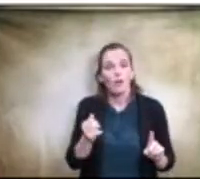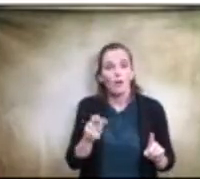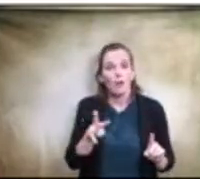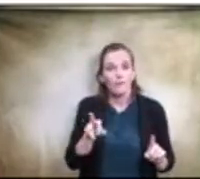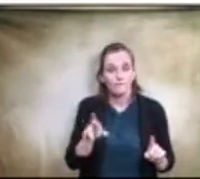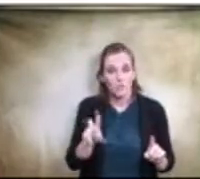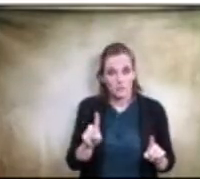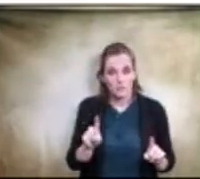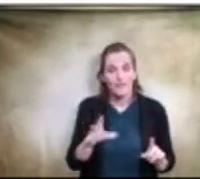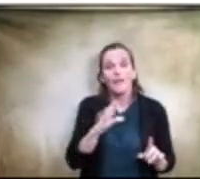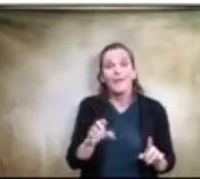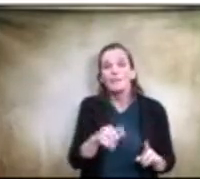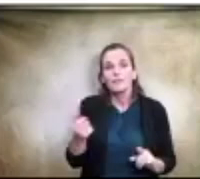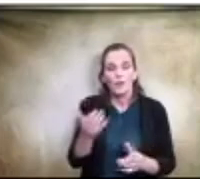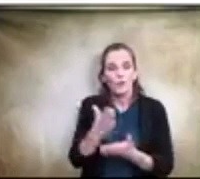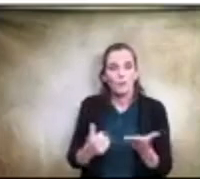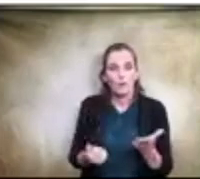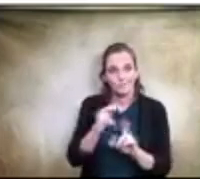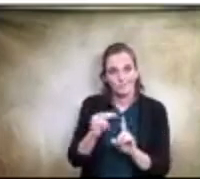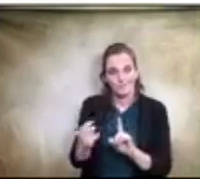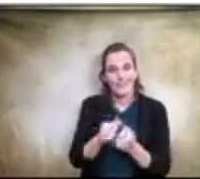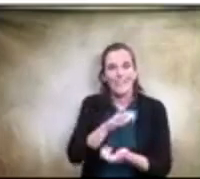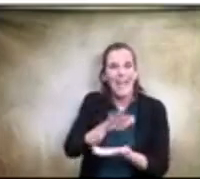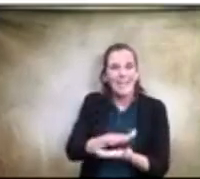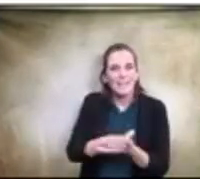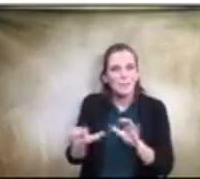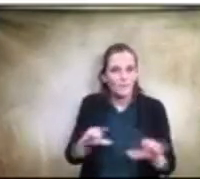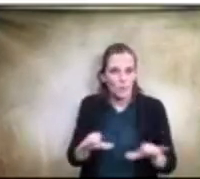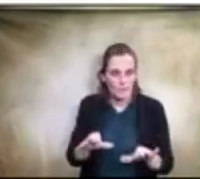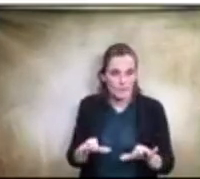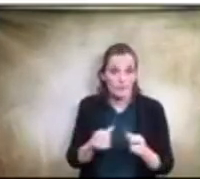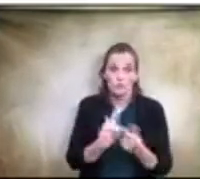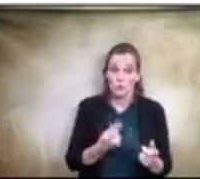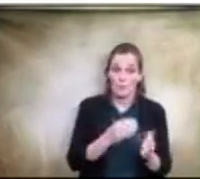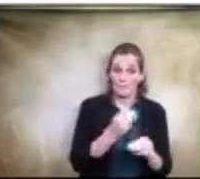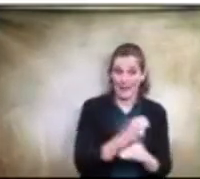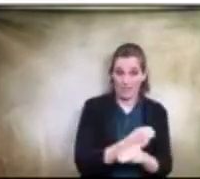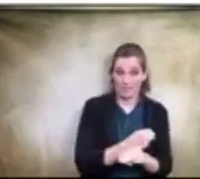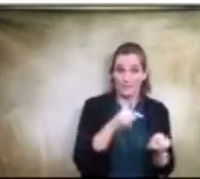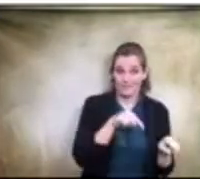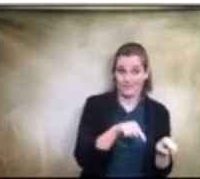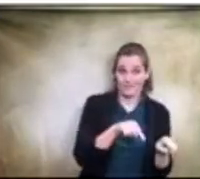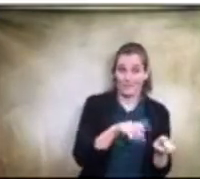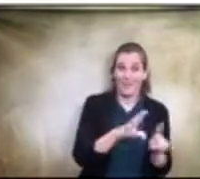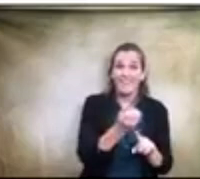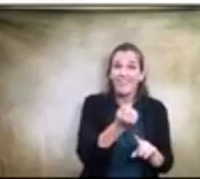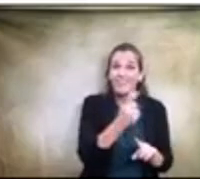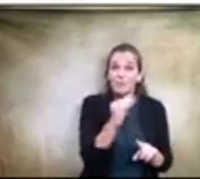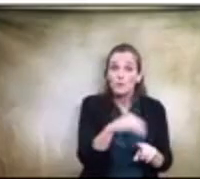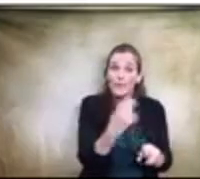the academic performance. So the academic outcomes in mathematics had an 11% increase gain